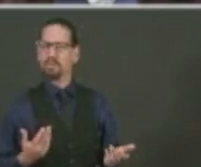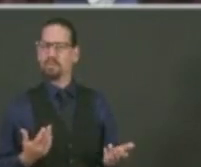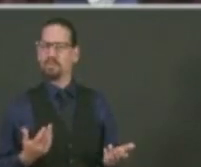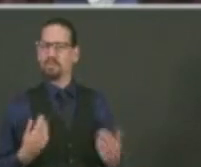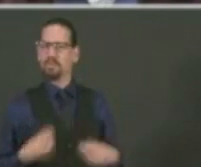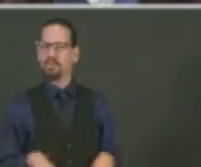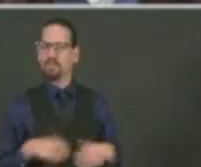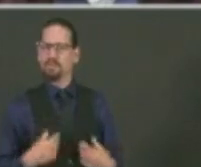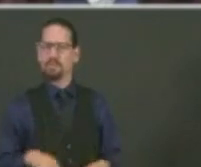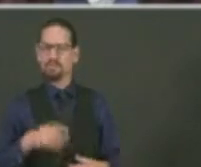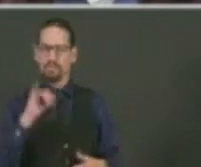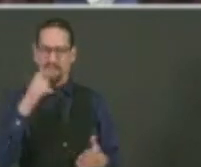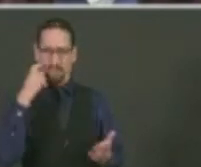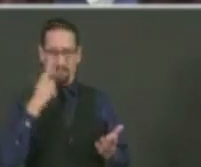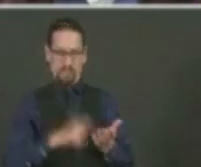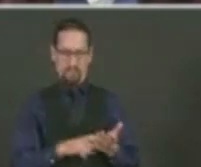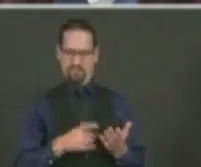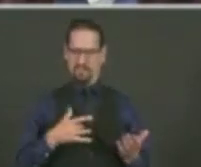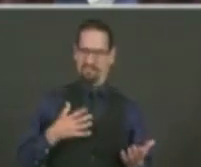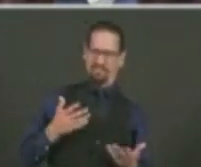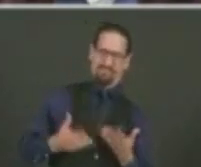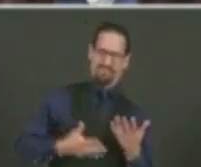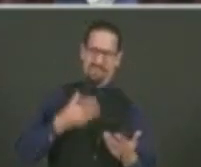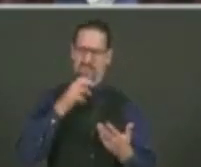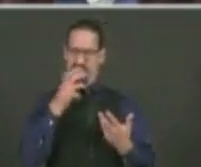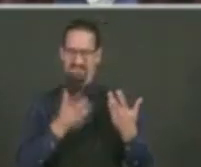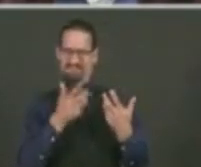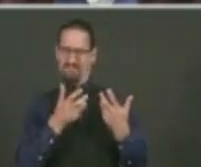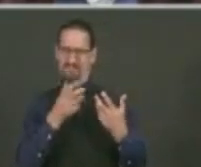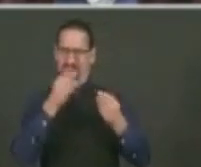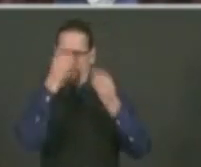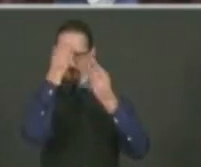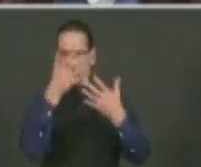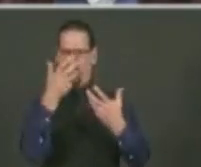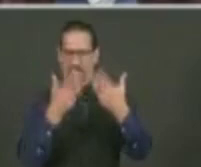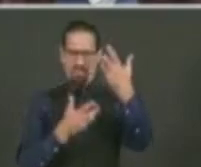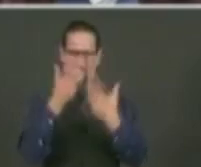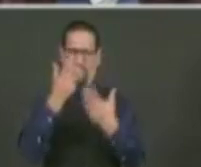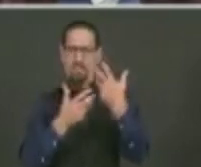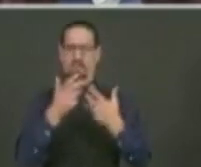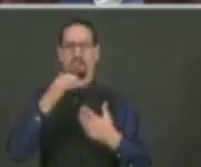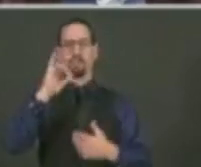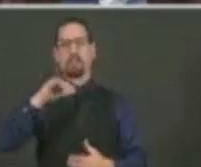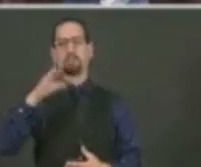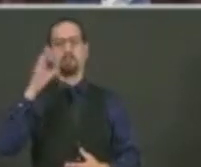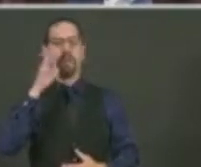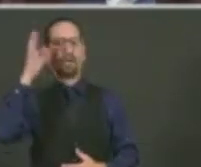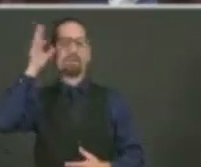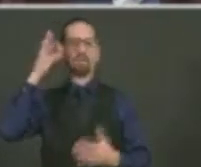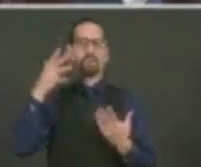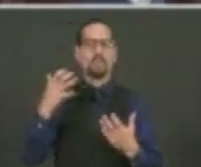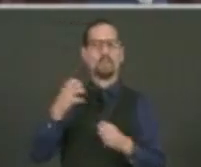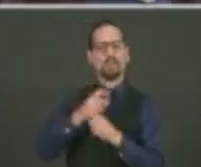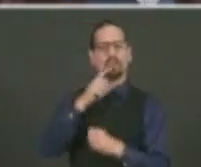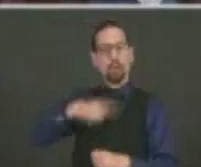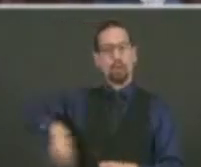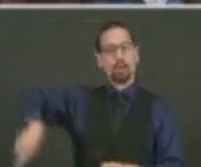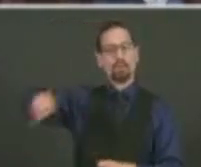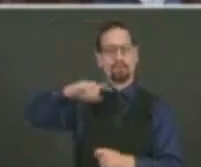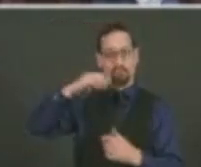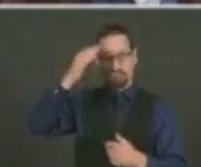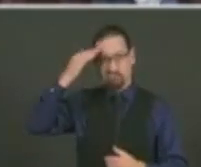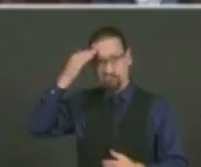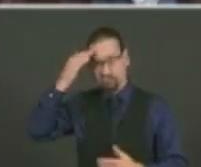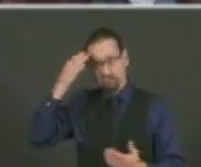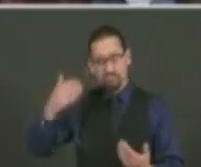closing, parents at this point are looking for accountability. Parents are screaming for, okay, what is the truth